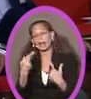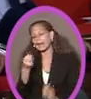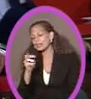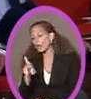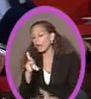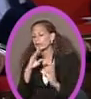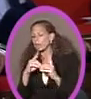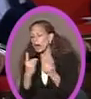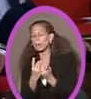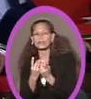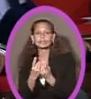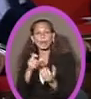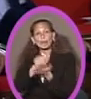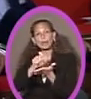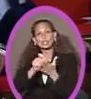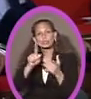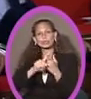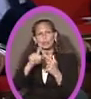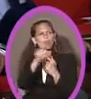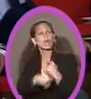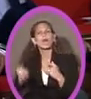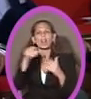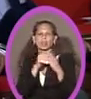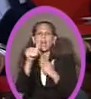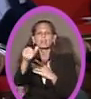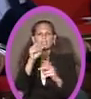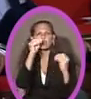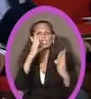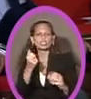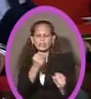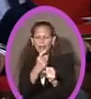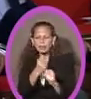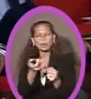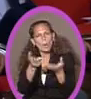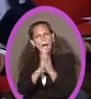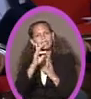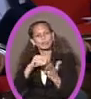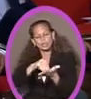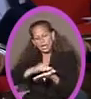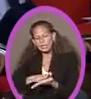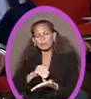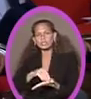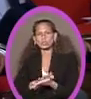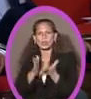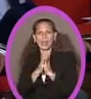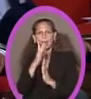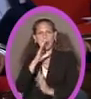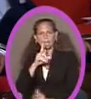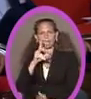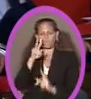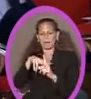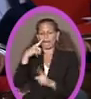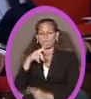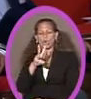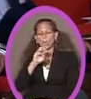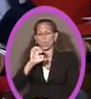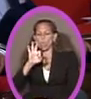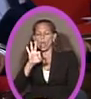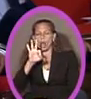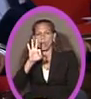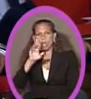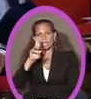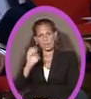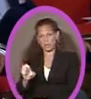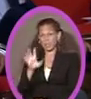that are written to the thousands of teachers each year who ask for documentation so they can apply for welfare. This is your legacy if you